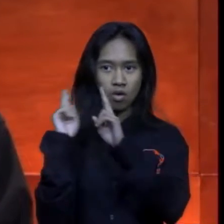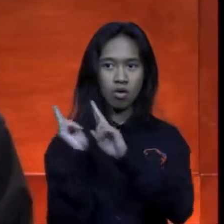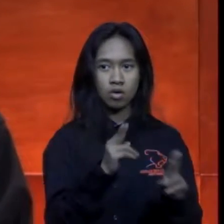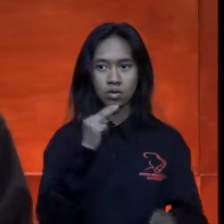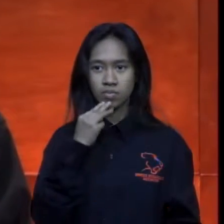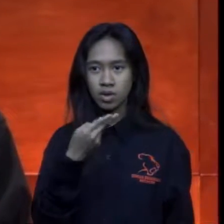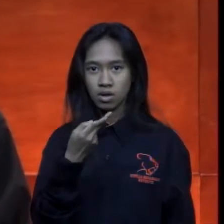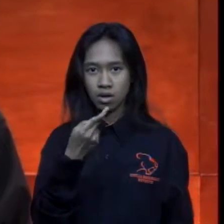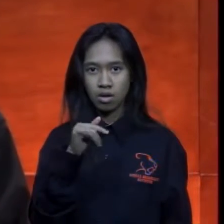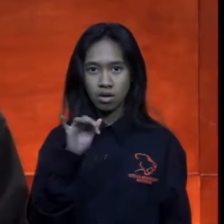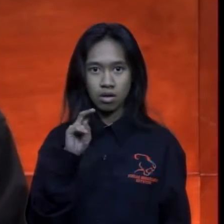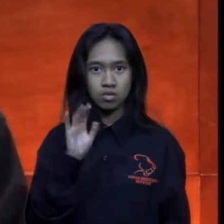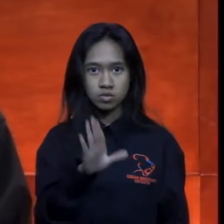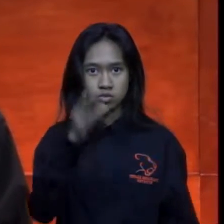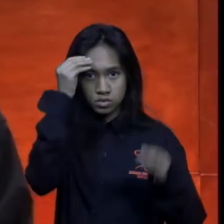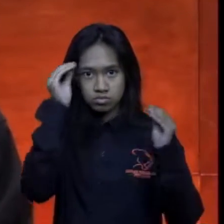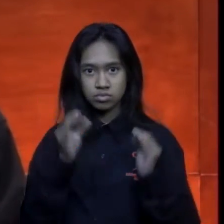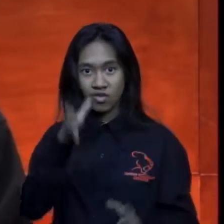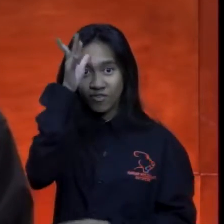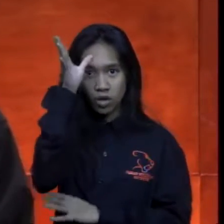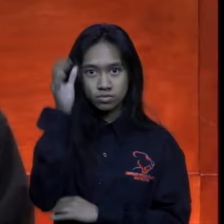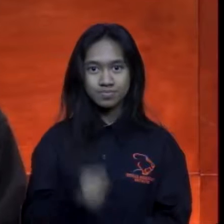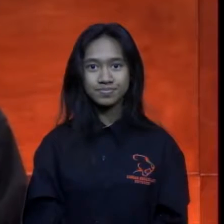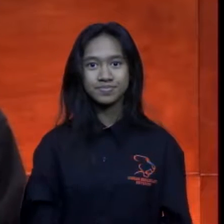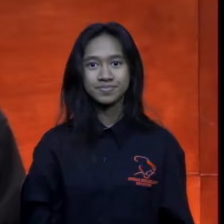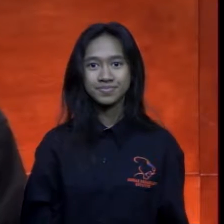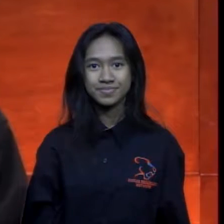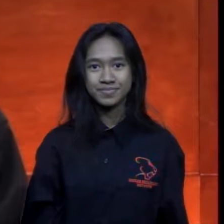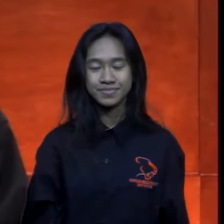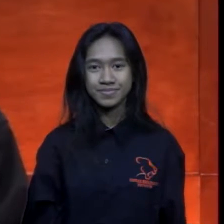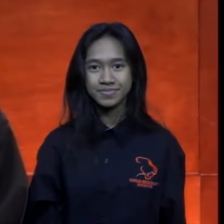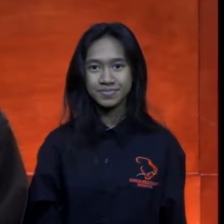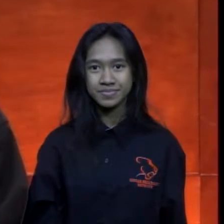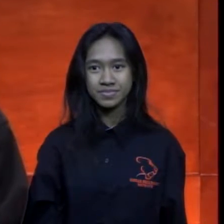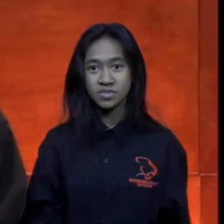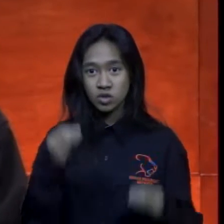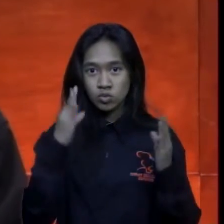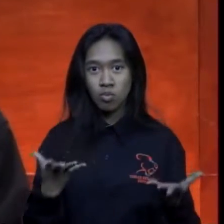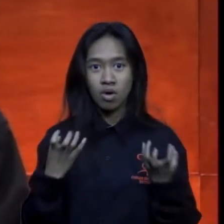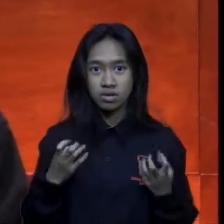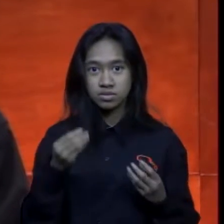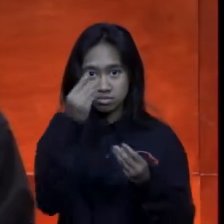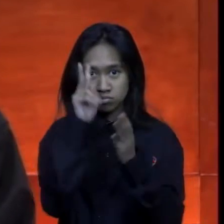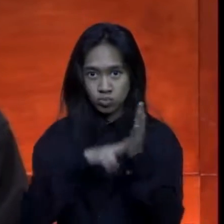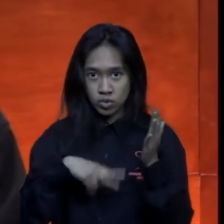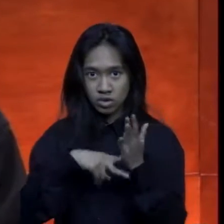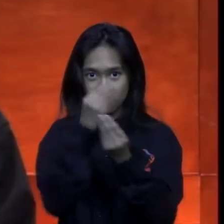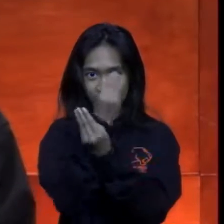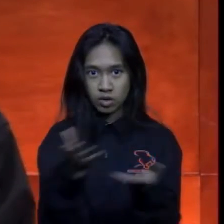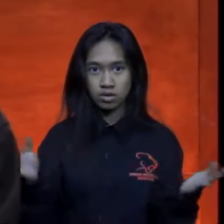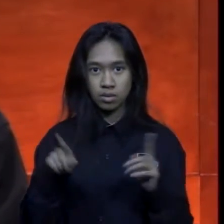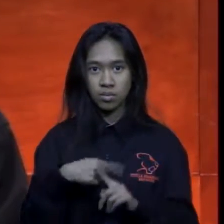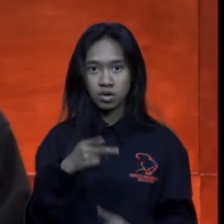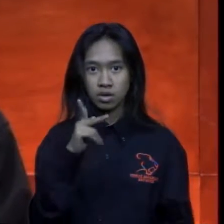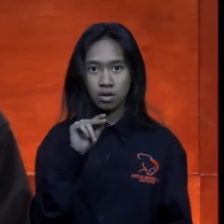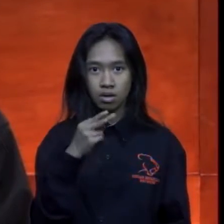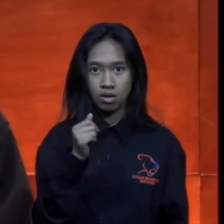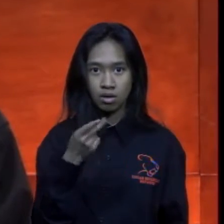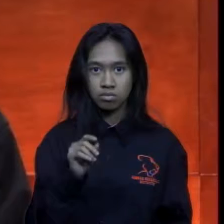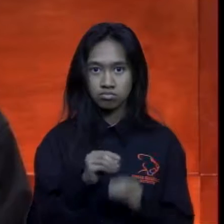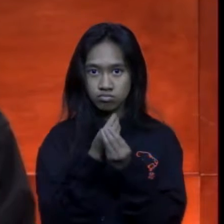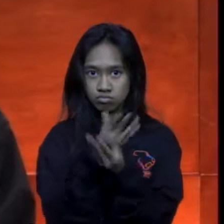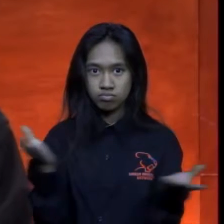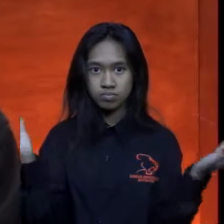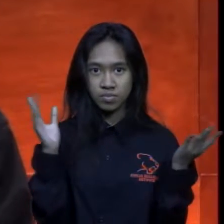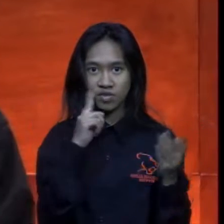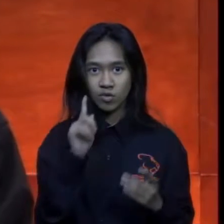father excuse me denise khan's father teachers are asked to look at the information ms khan sent to you and look at the requirements for this